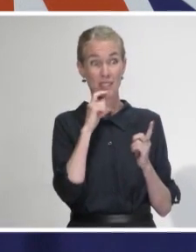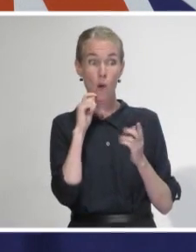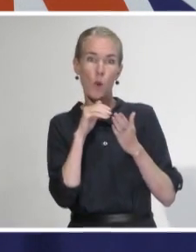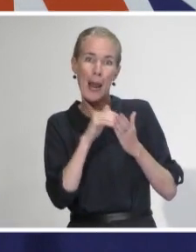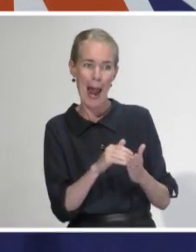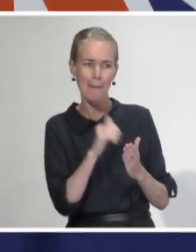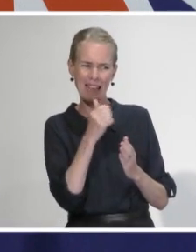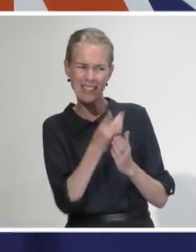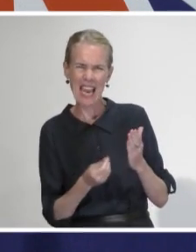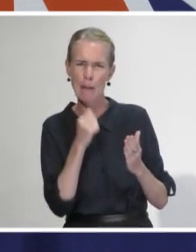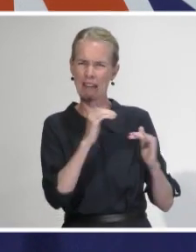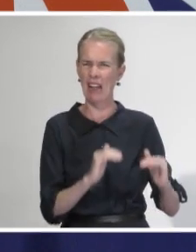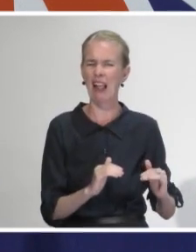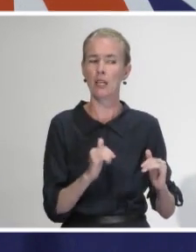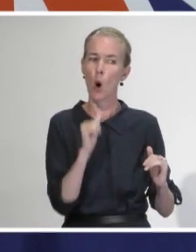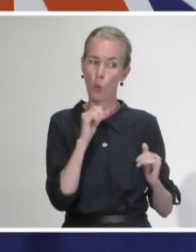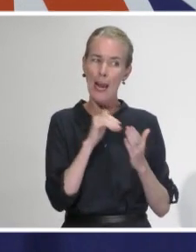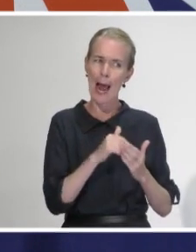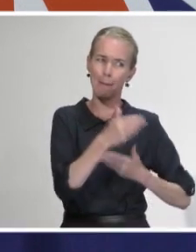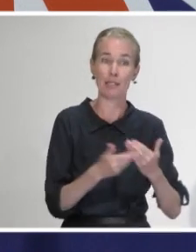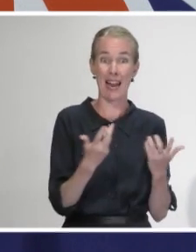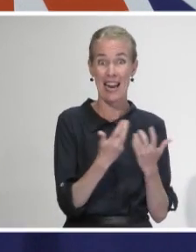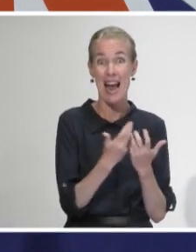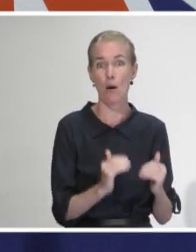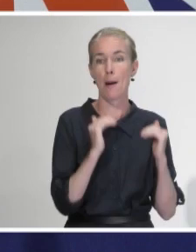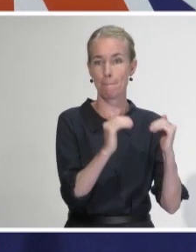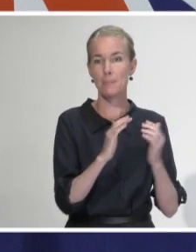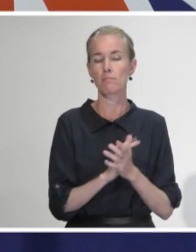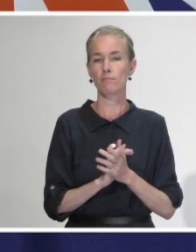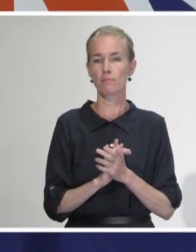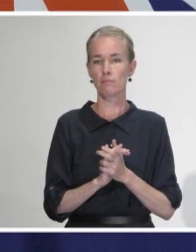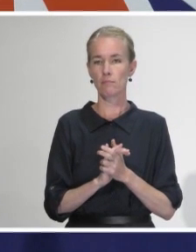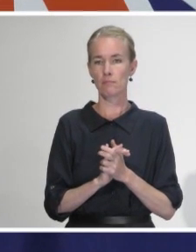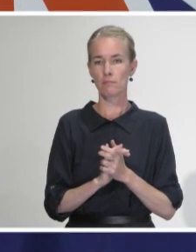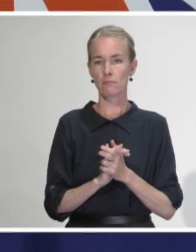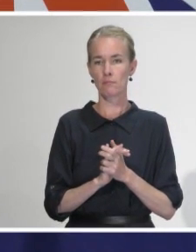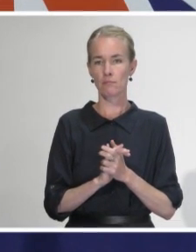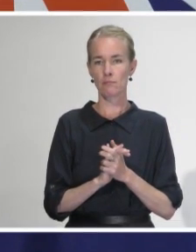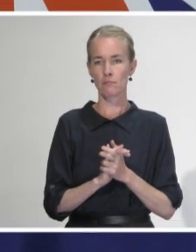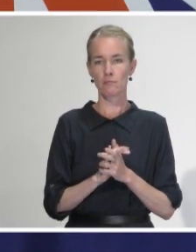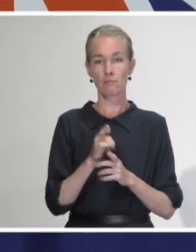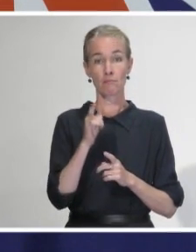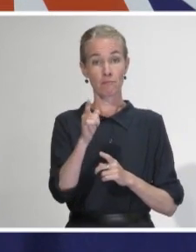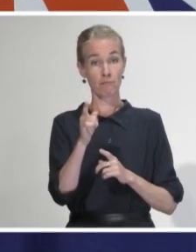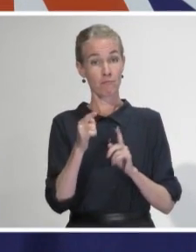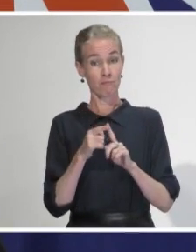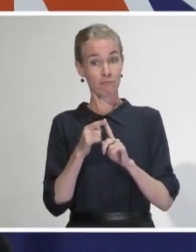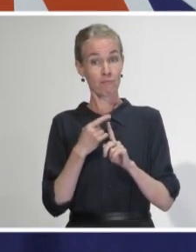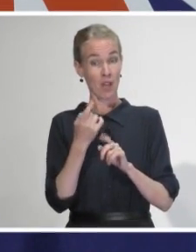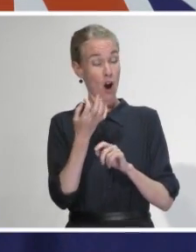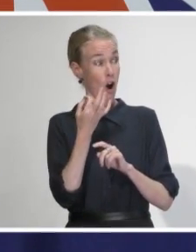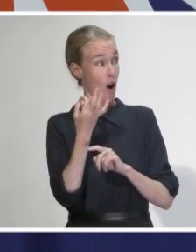more question? It's just a number, a general question, around 18 new cases that must be encouraging to continue on that trend?